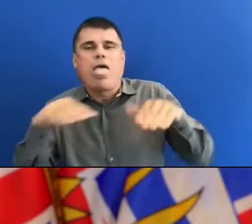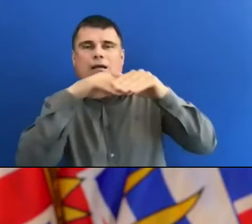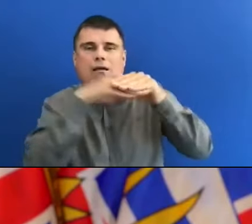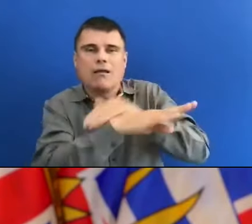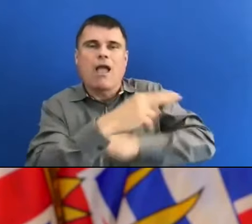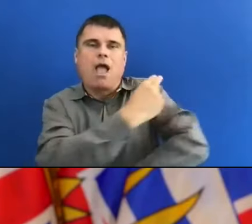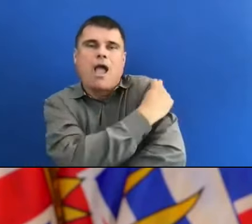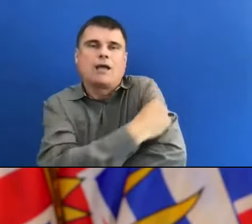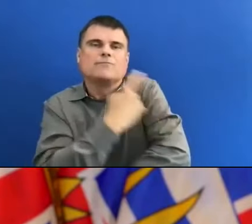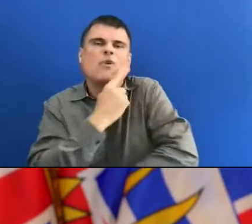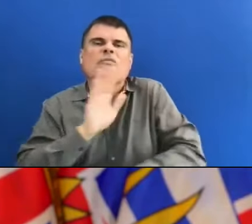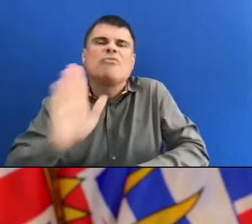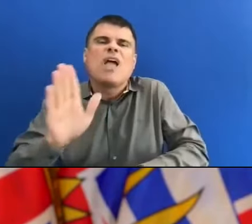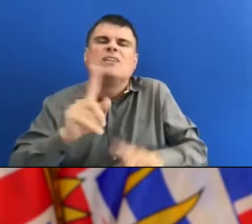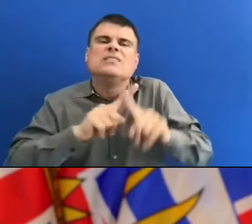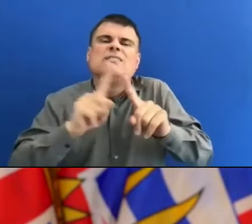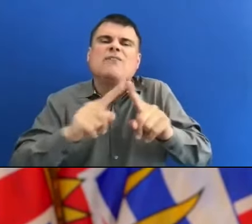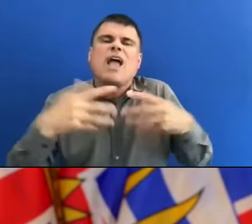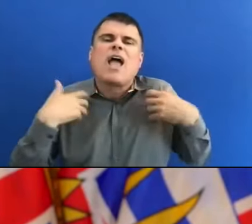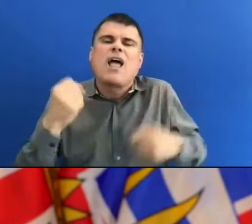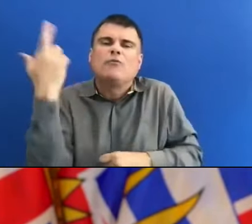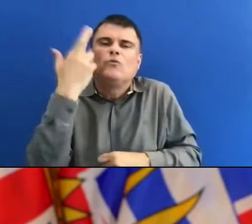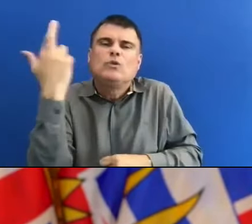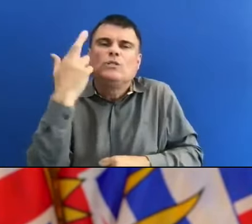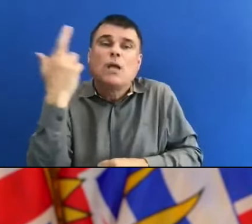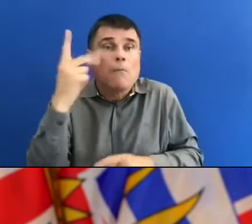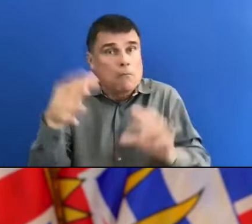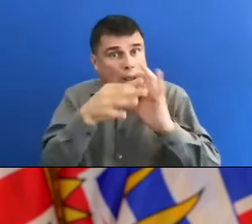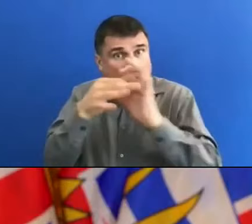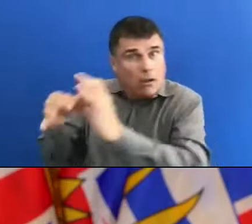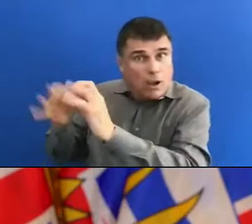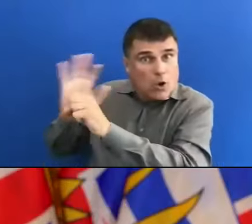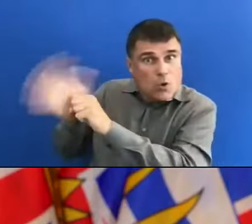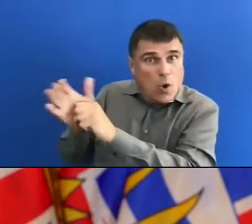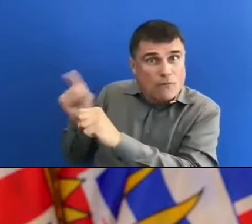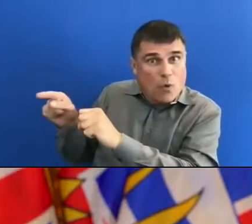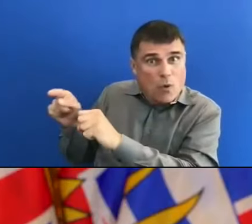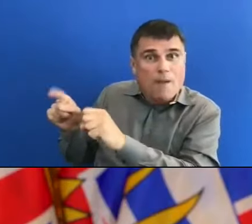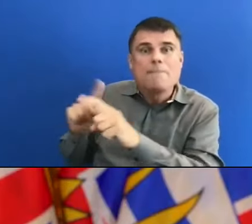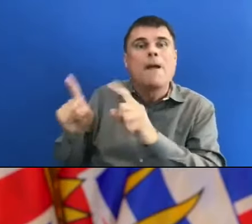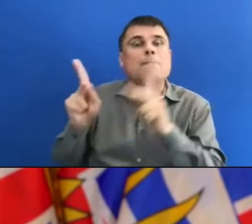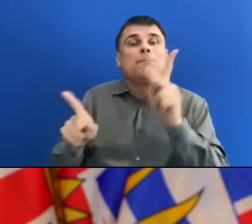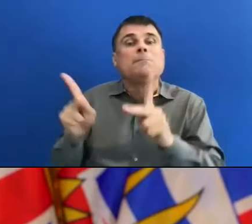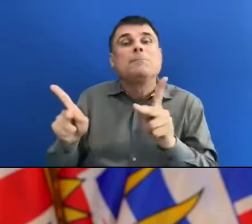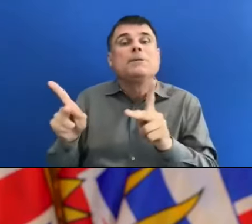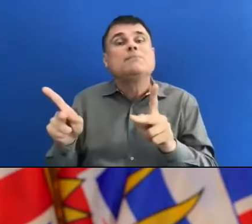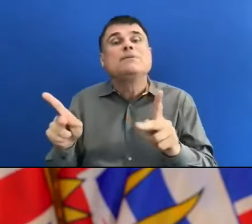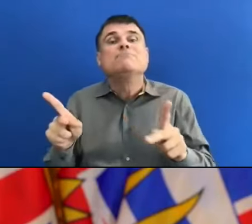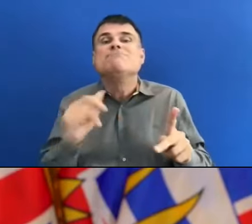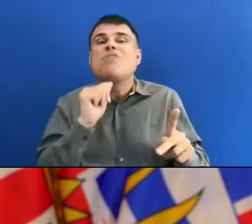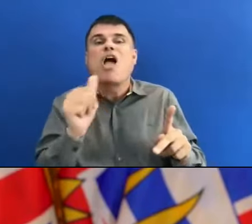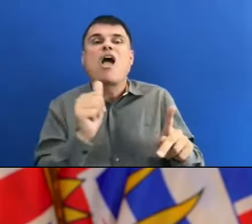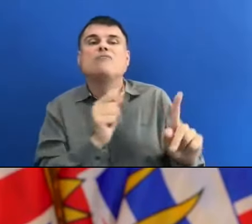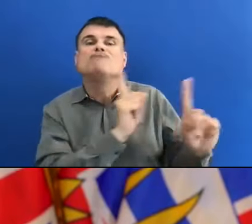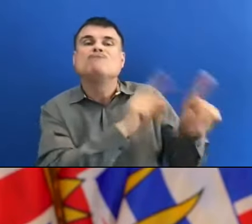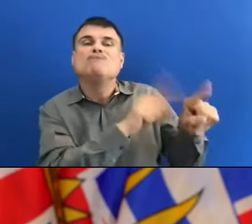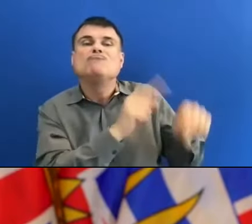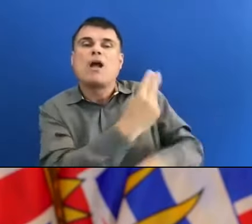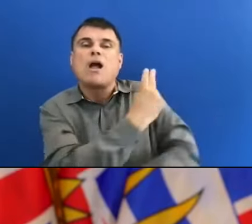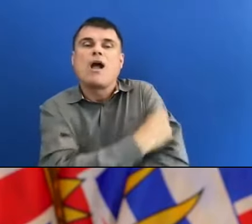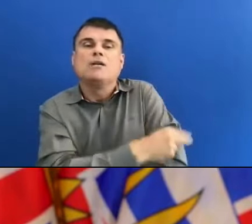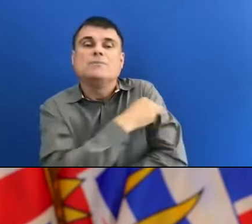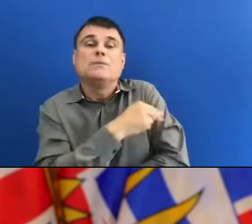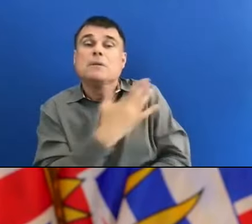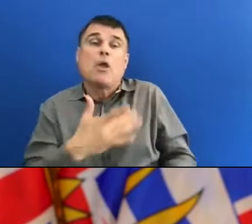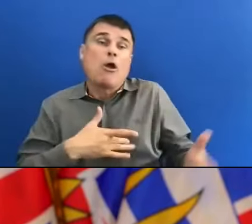directly related to COVID-19, but more related to people who didn't access hospitals and services when they needed to. And we've seen that in